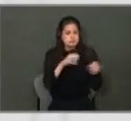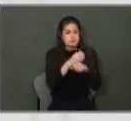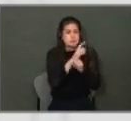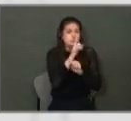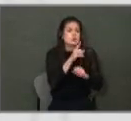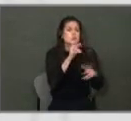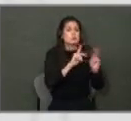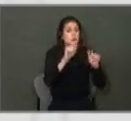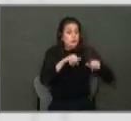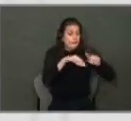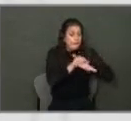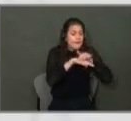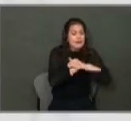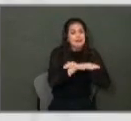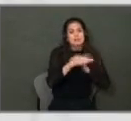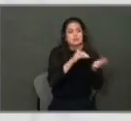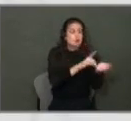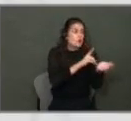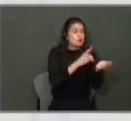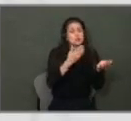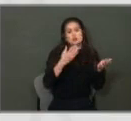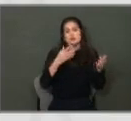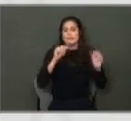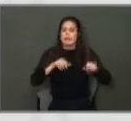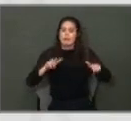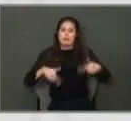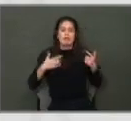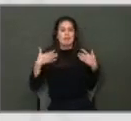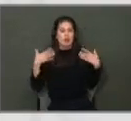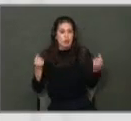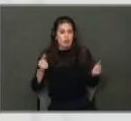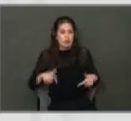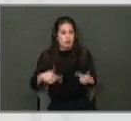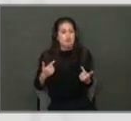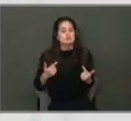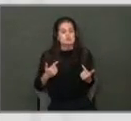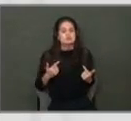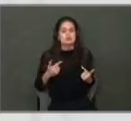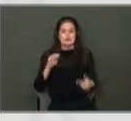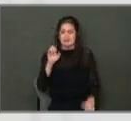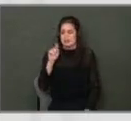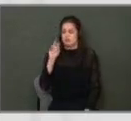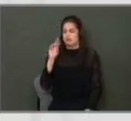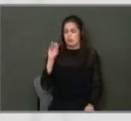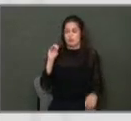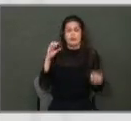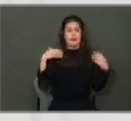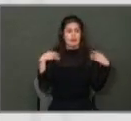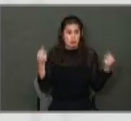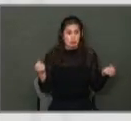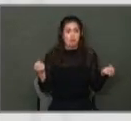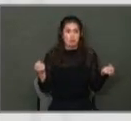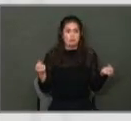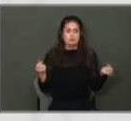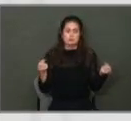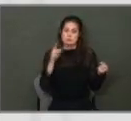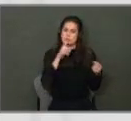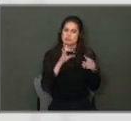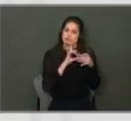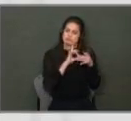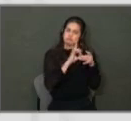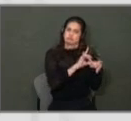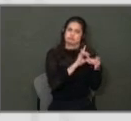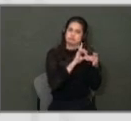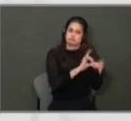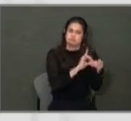have access to care or living healthy lives. I can tell you that Metro Health is one of the common threads that runs